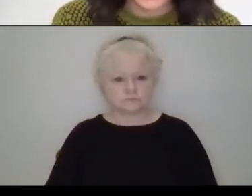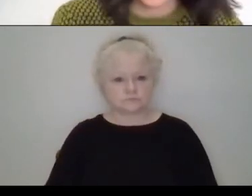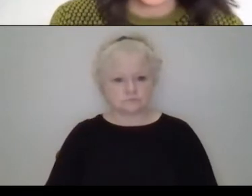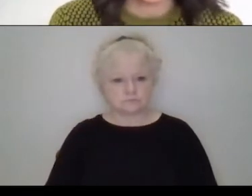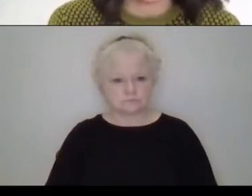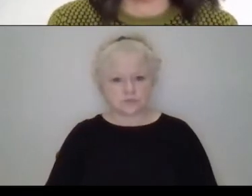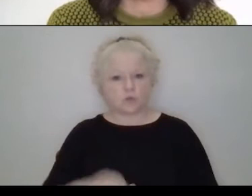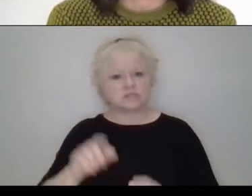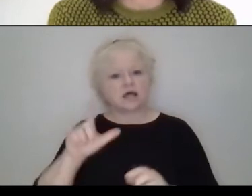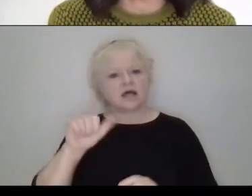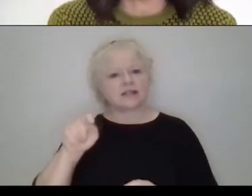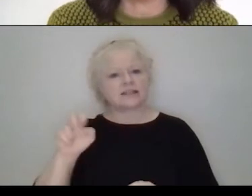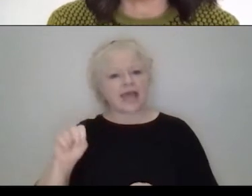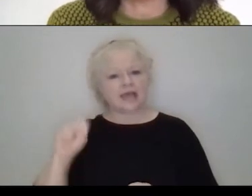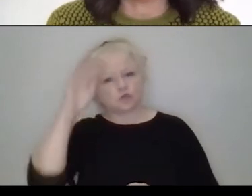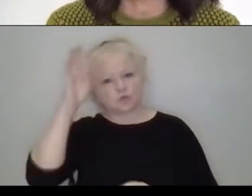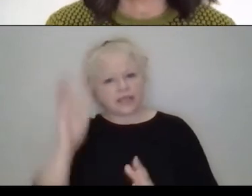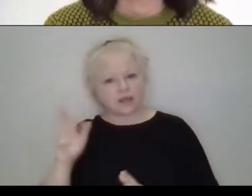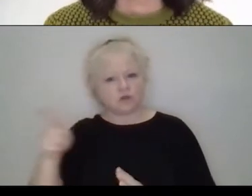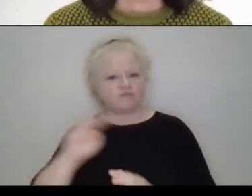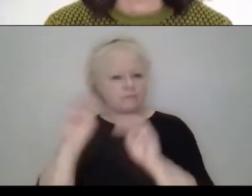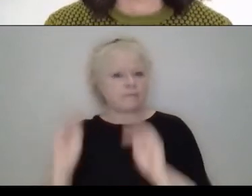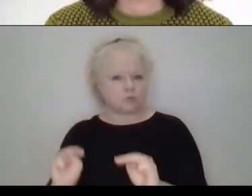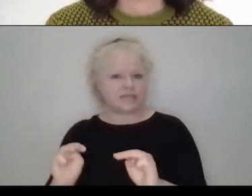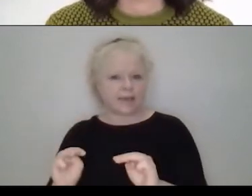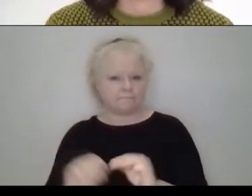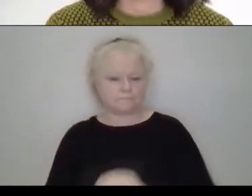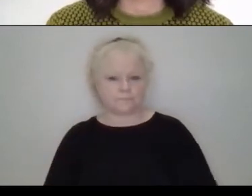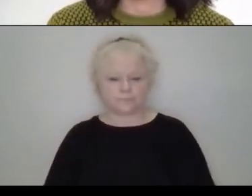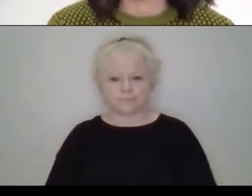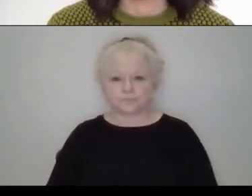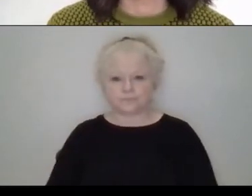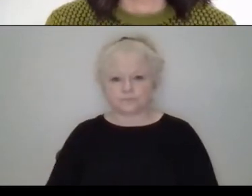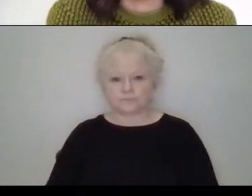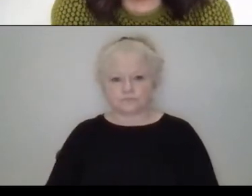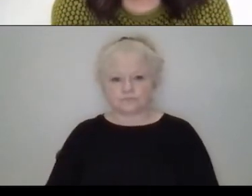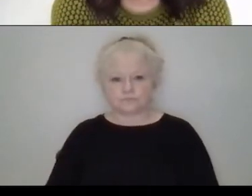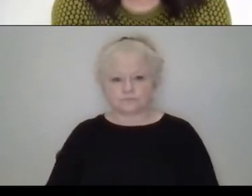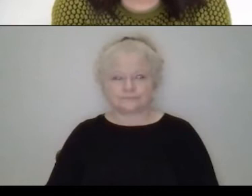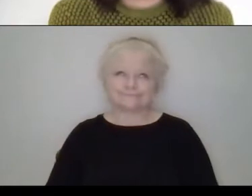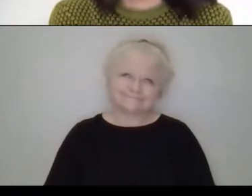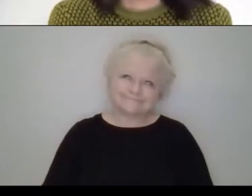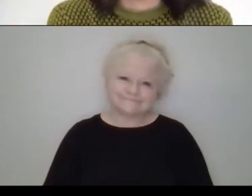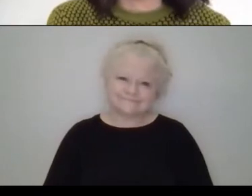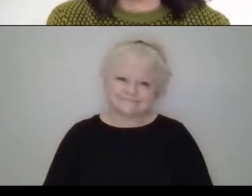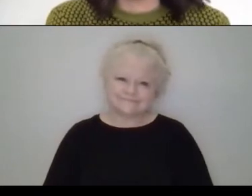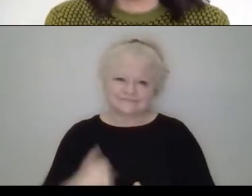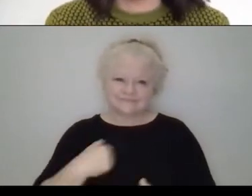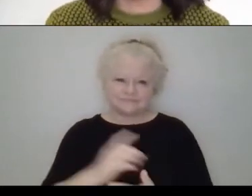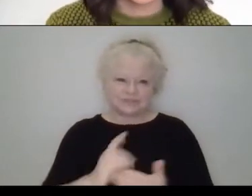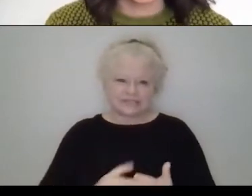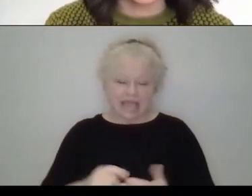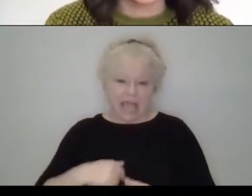curator from the Cooper Hewitt Design Museum. And I mean, you know, as a designer, I never